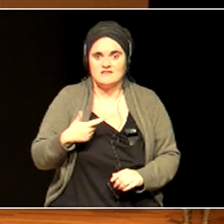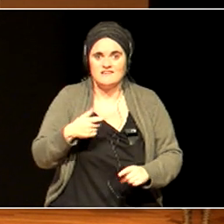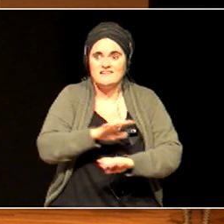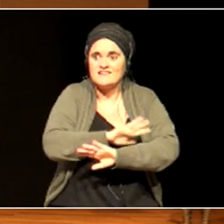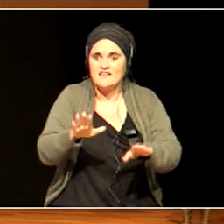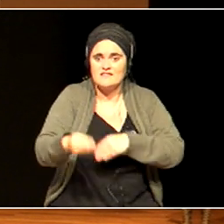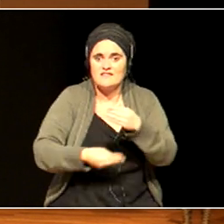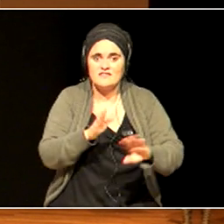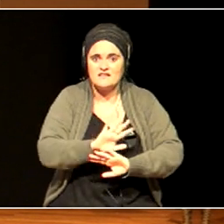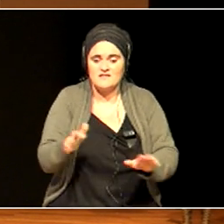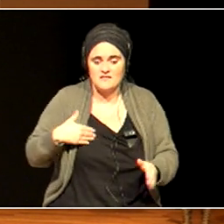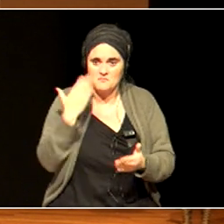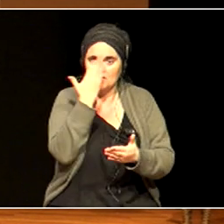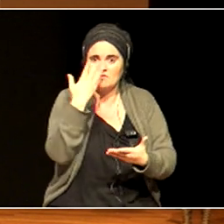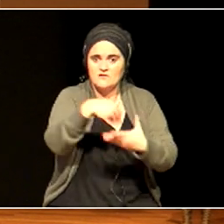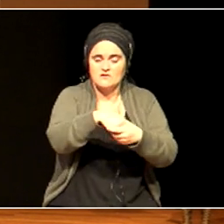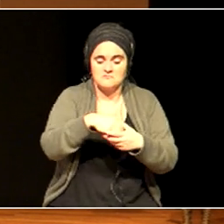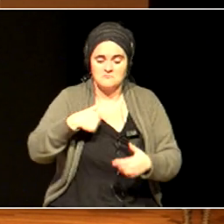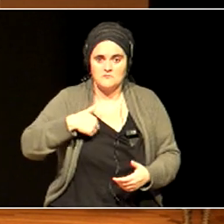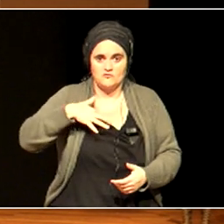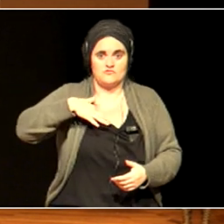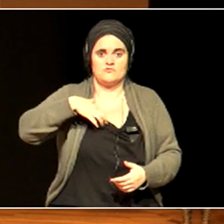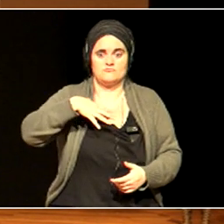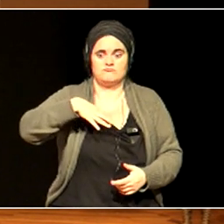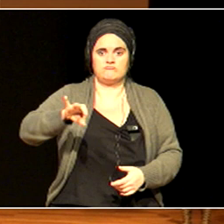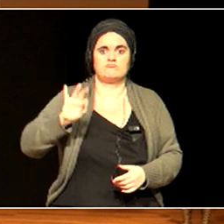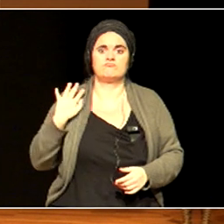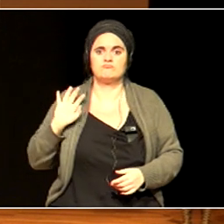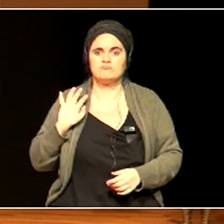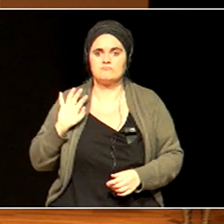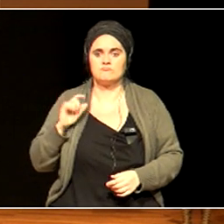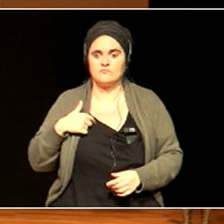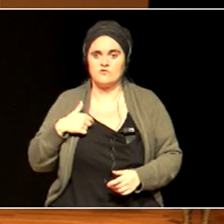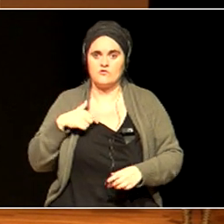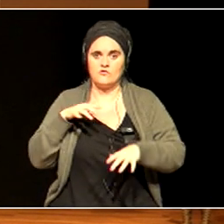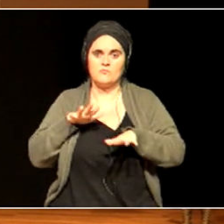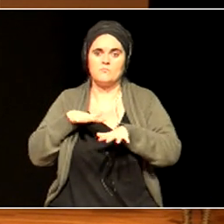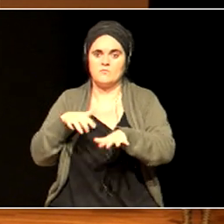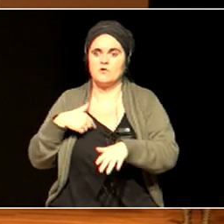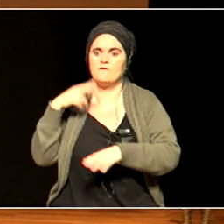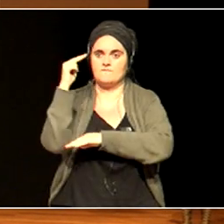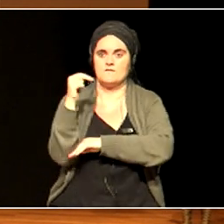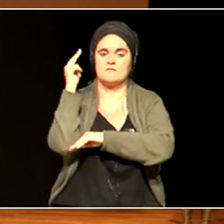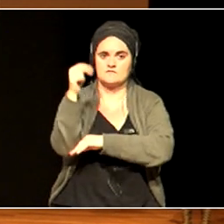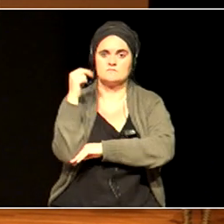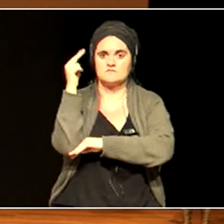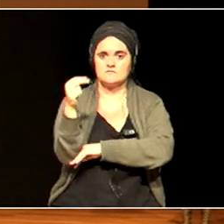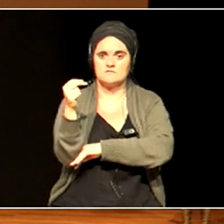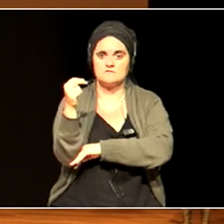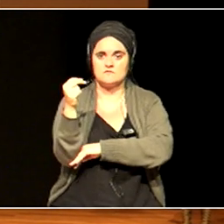I'll go on strike. This is six months ago. So every Friday she sits in front of Parliament